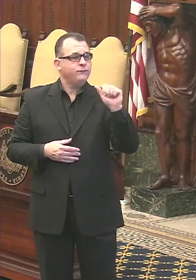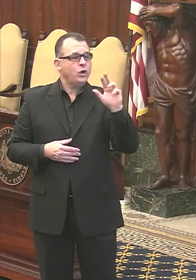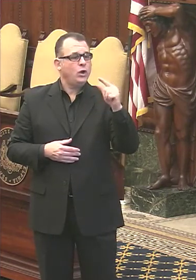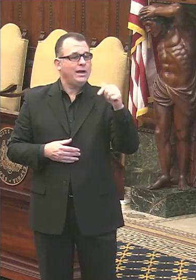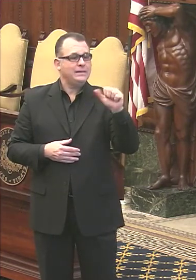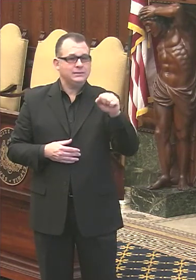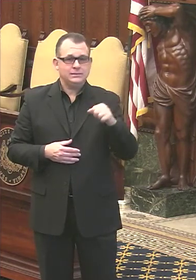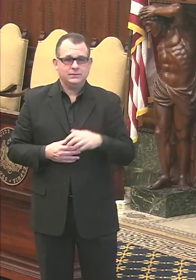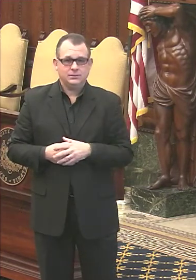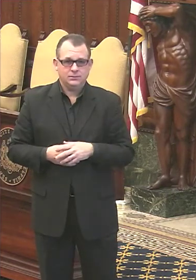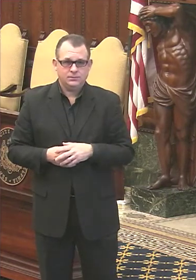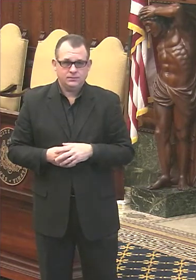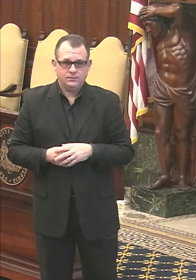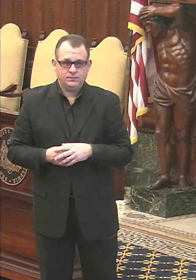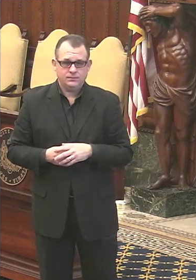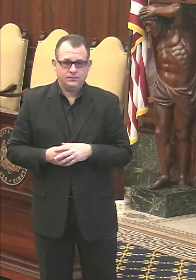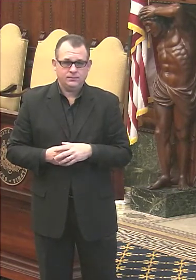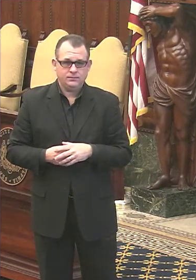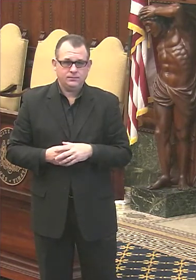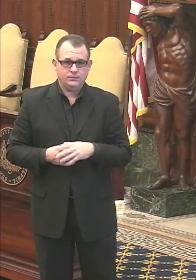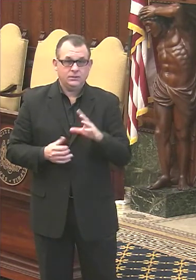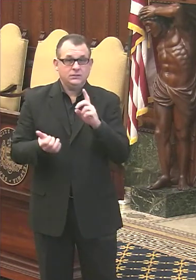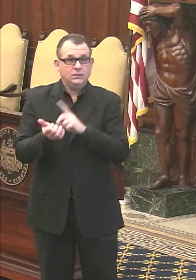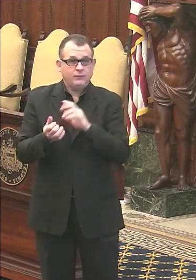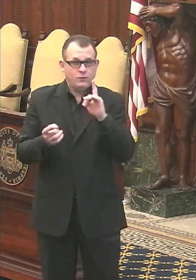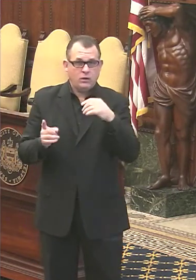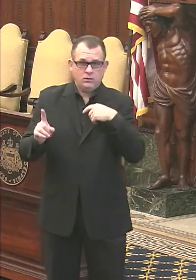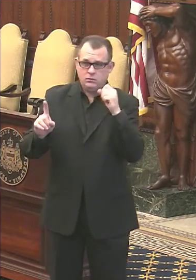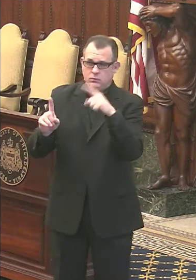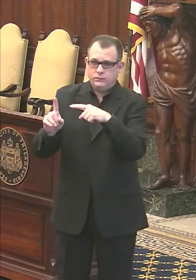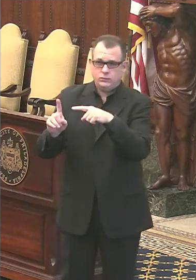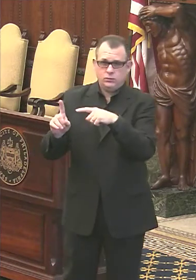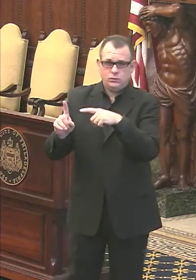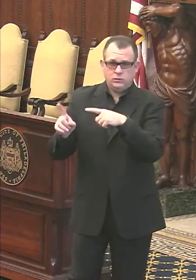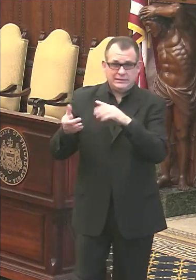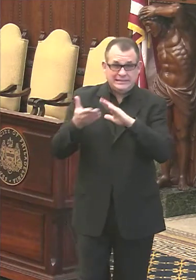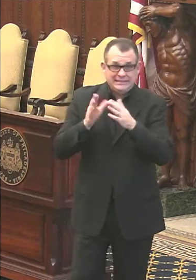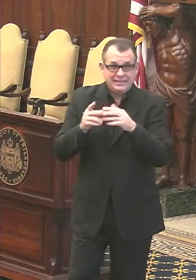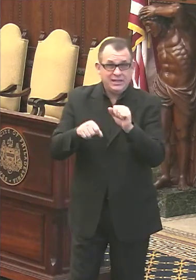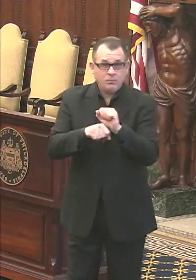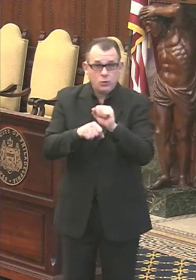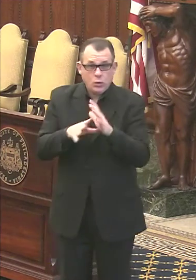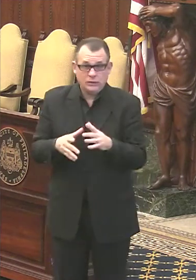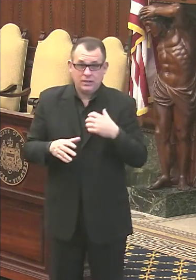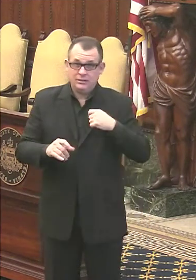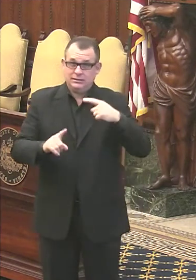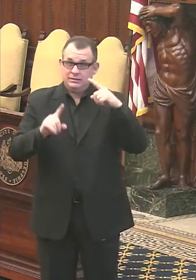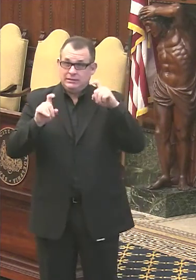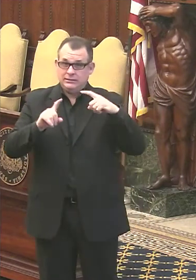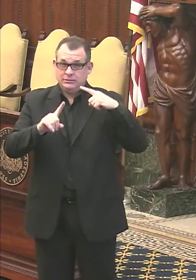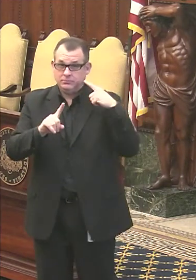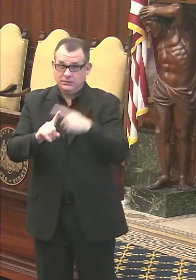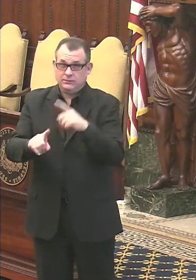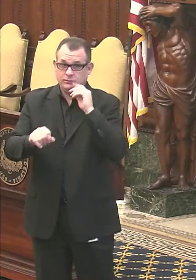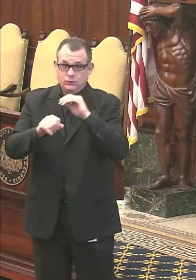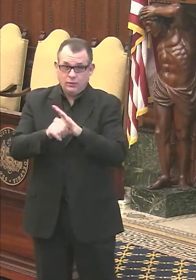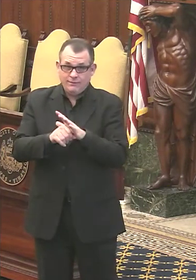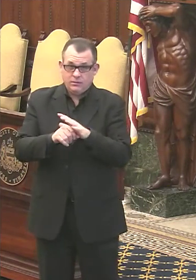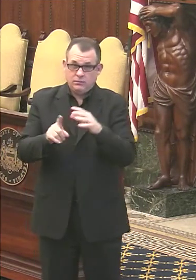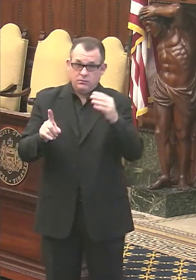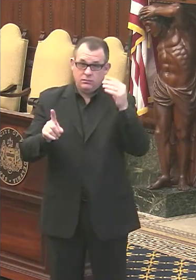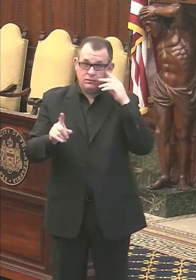Okay. Dr. Farley, think this question is for you. When a city employee tests positive for COVID and they notify their supervisor,